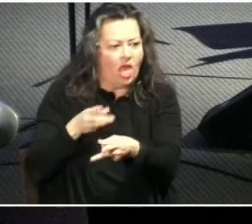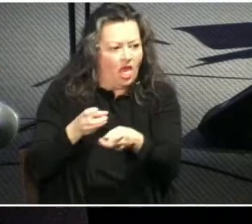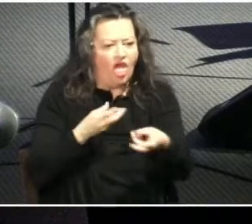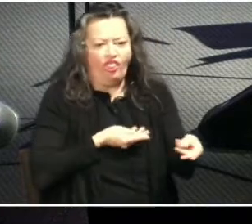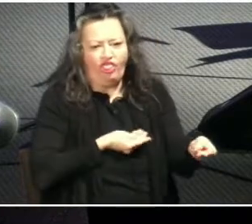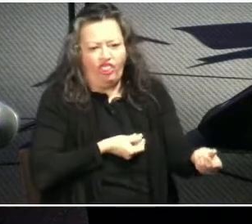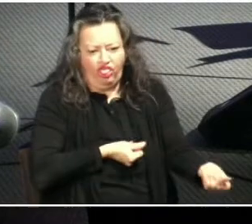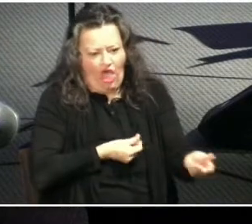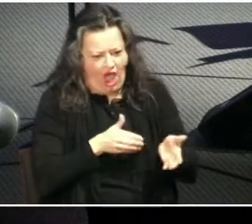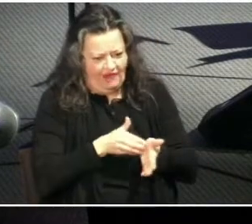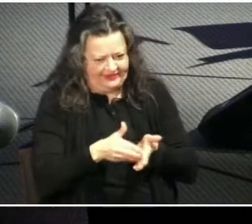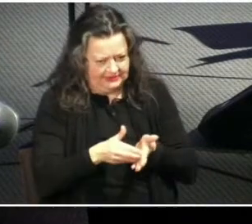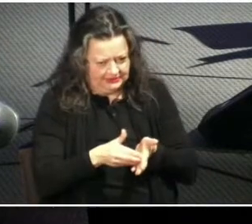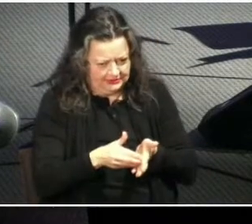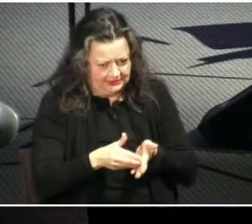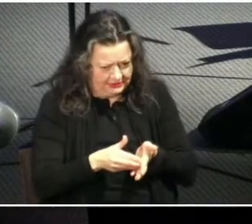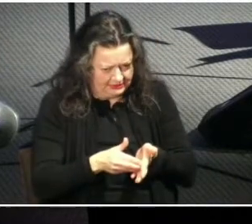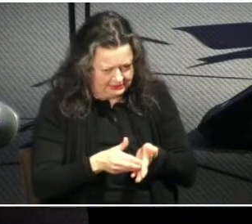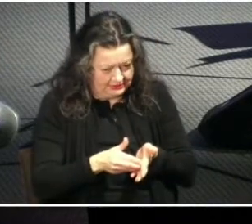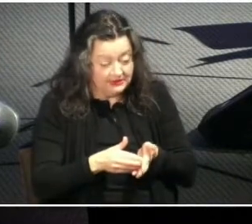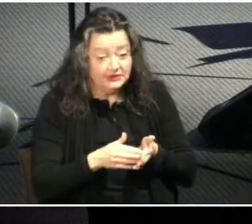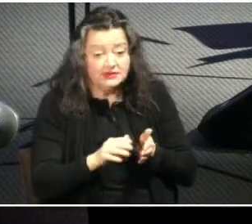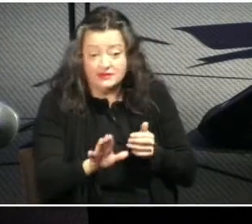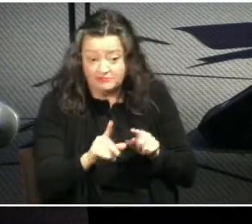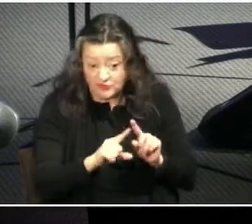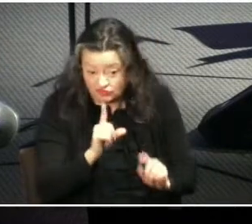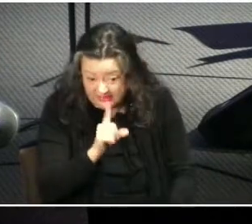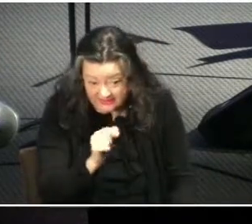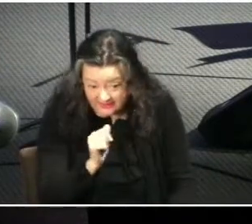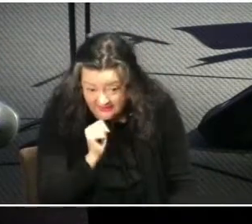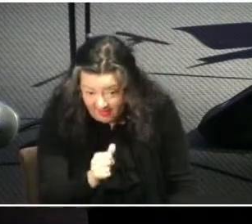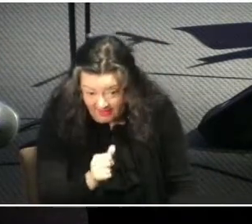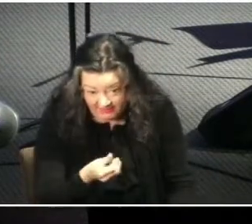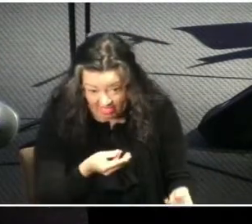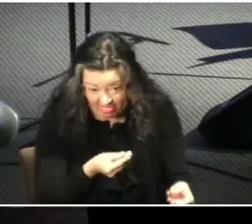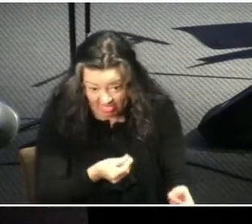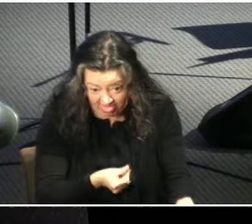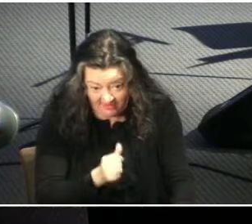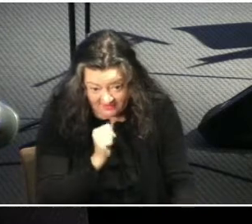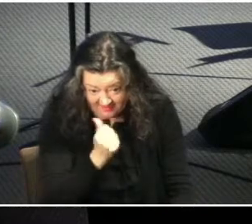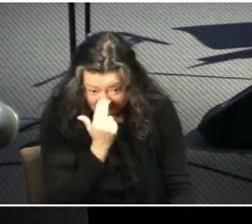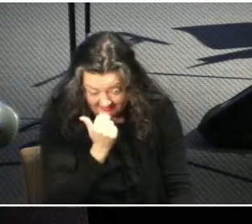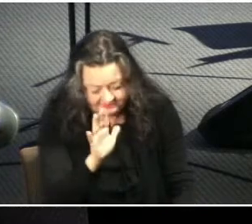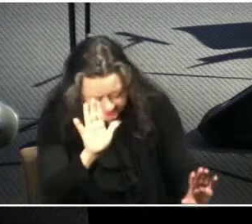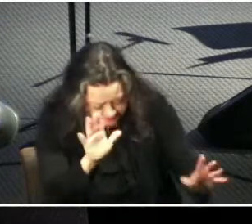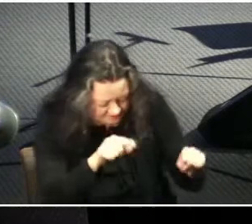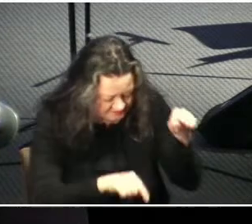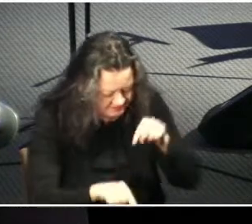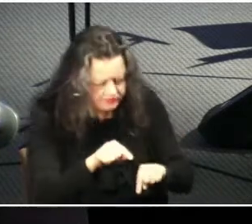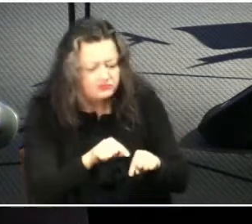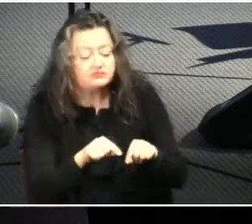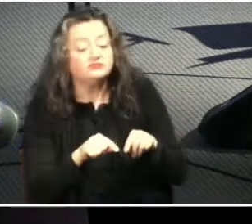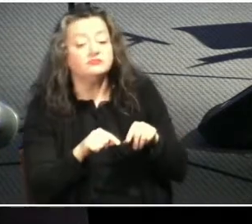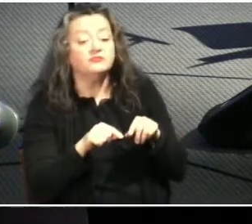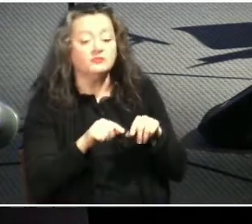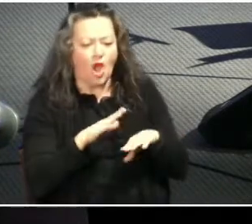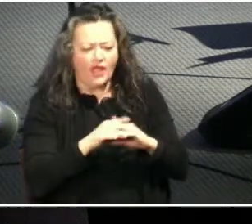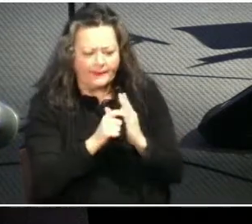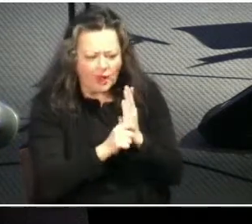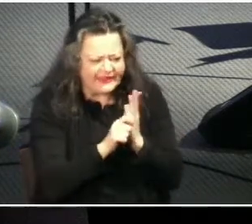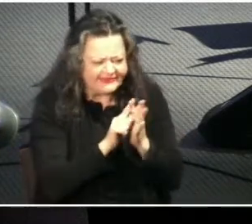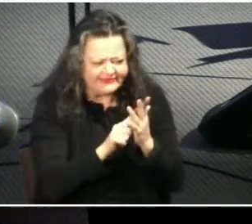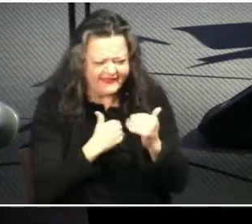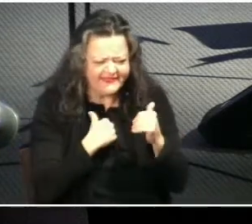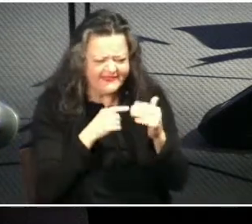but we soon learned it was no joke the verse is on the front page of your bulletins if you had one and it's just the first